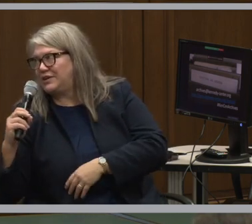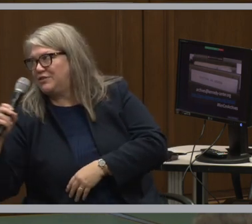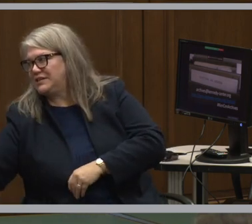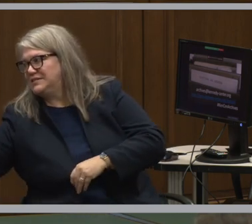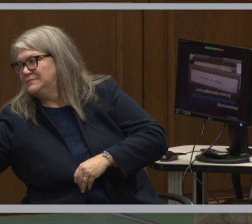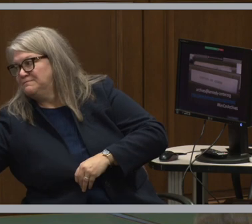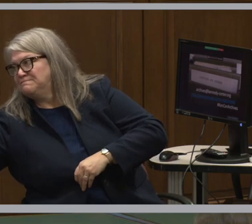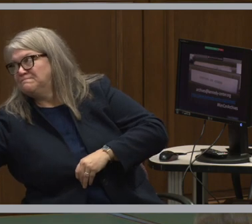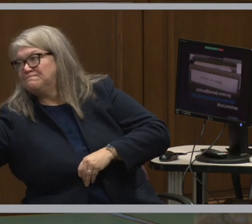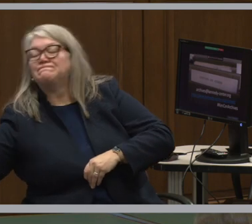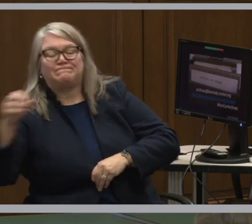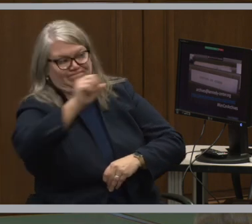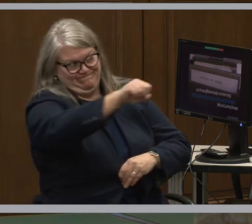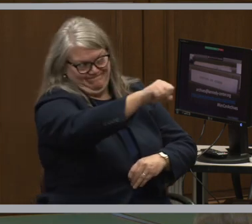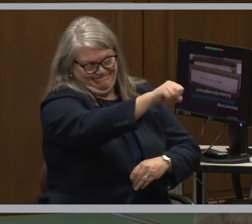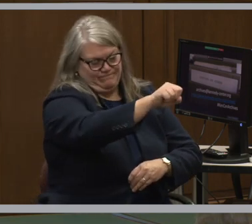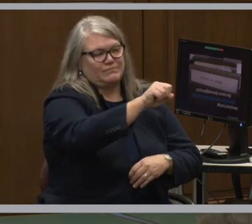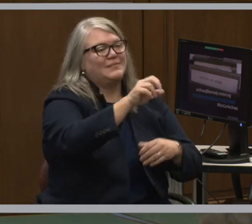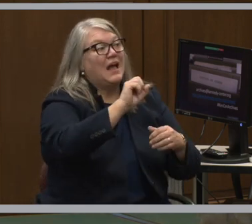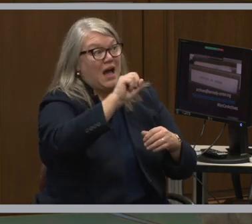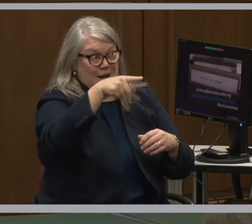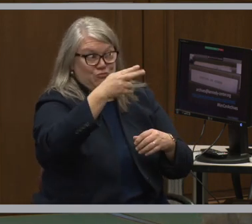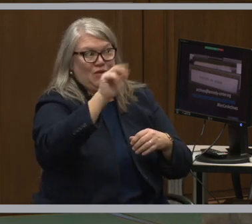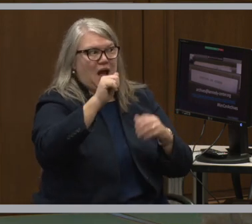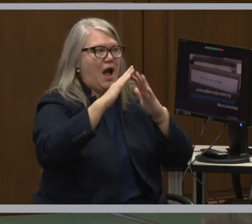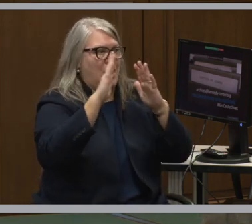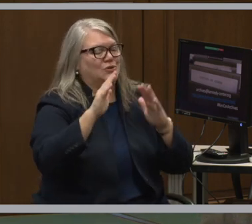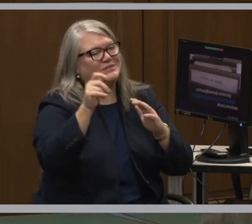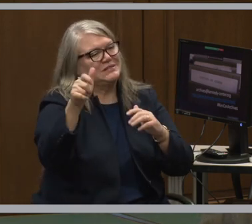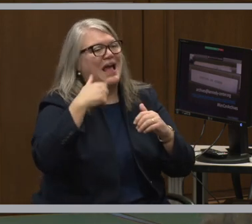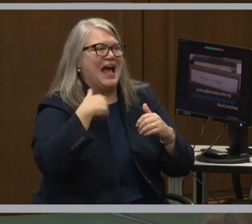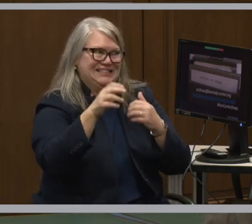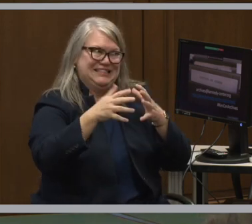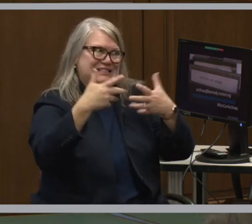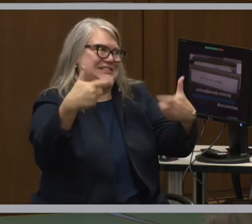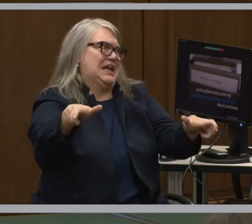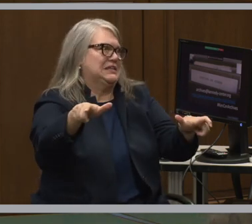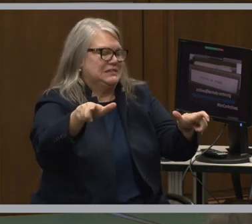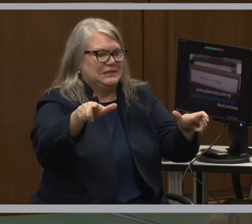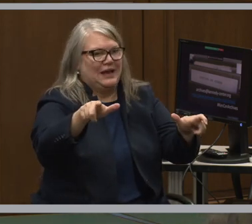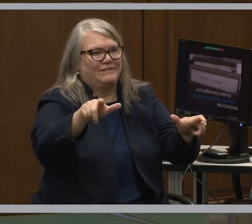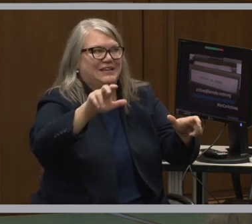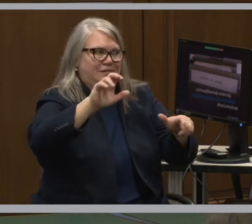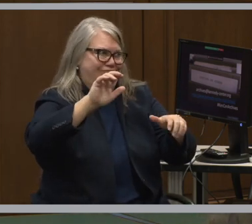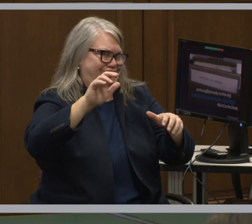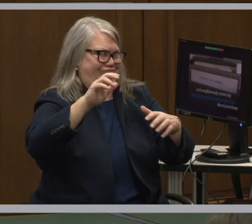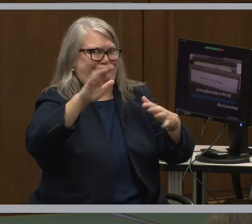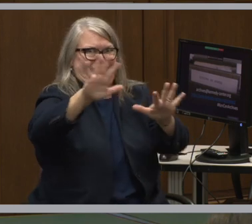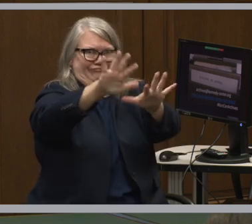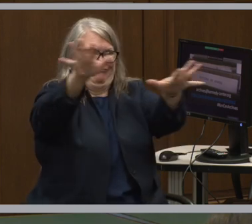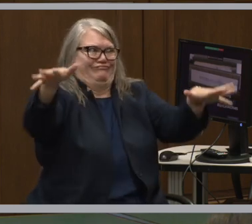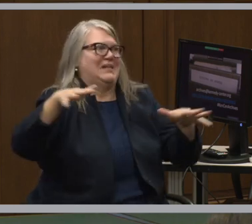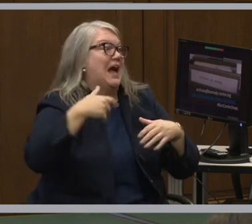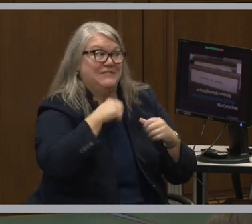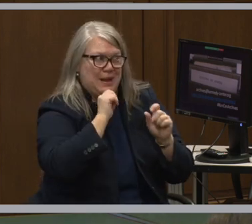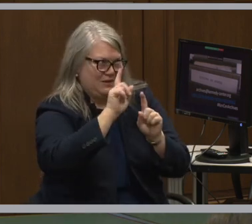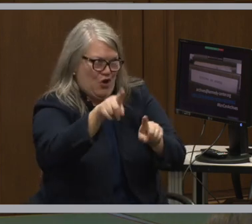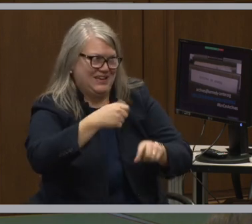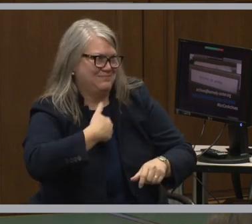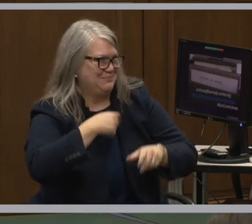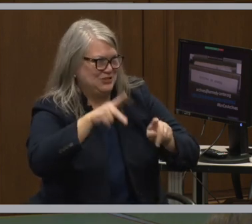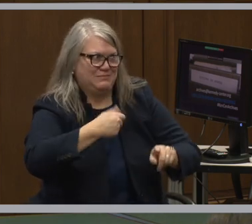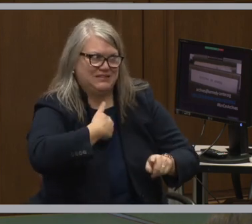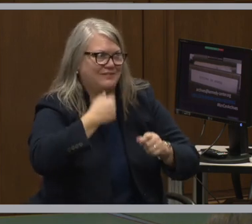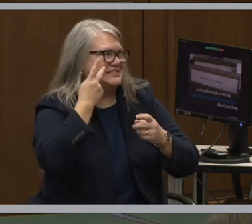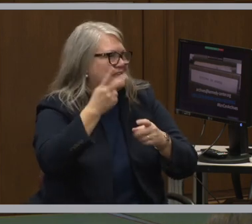opera house. Is that correct? Yeah, they have an extensive setup. I haven't actually been out there,